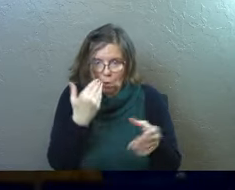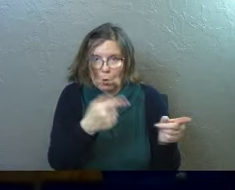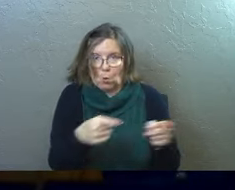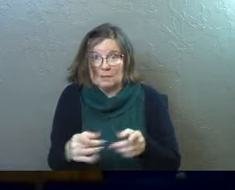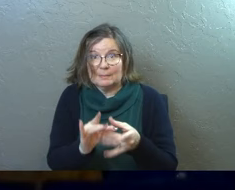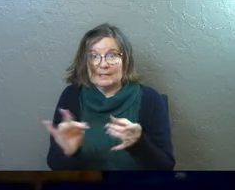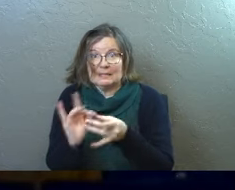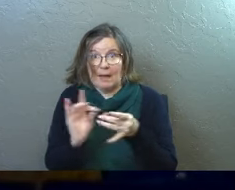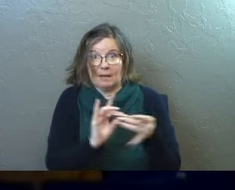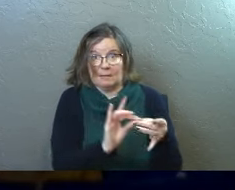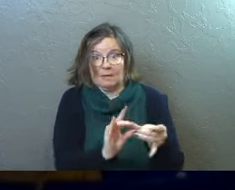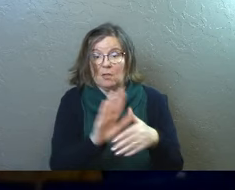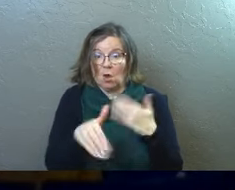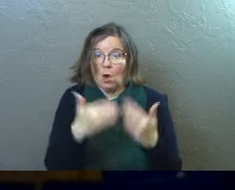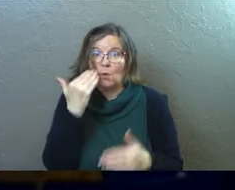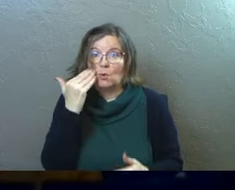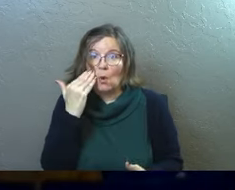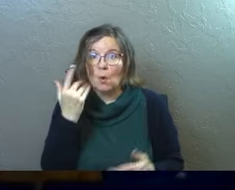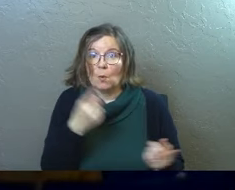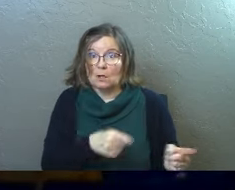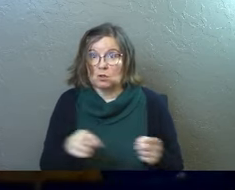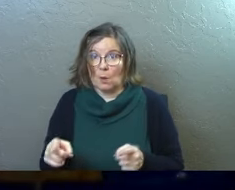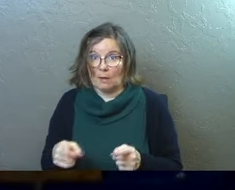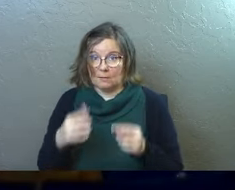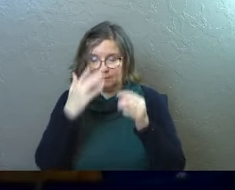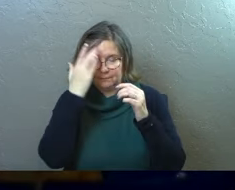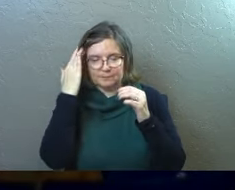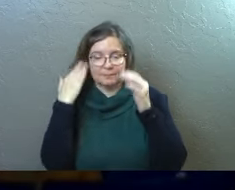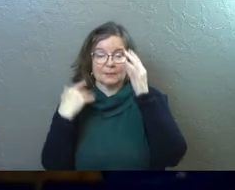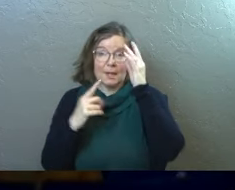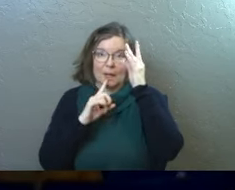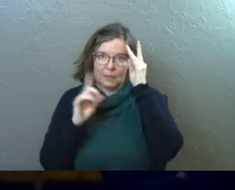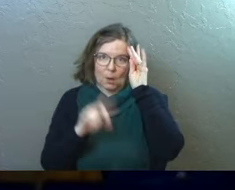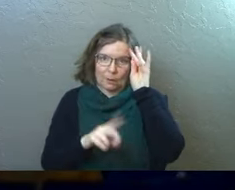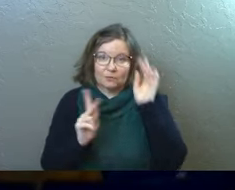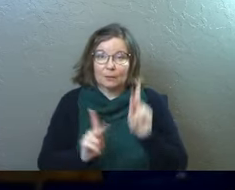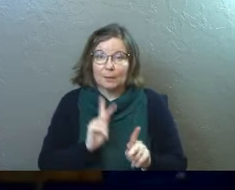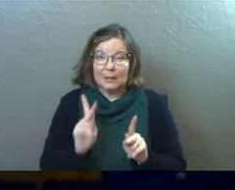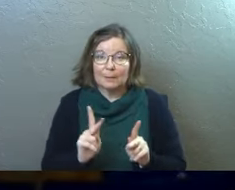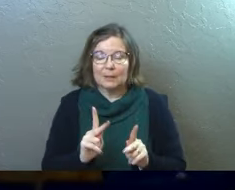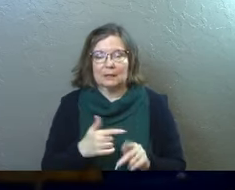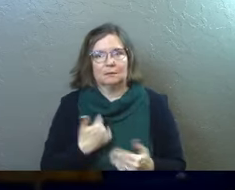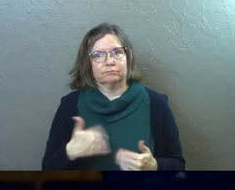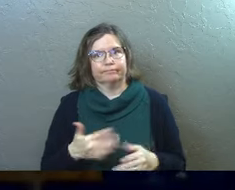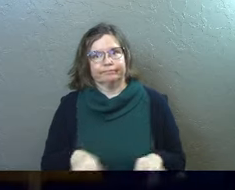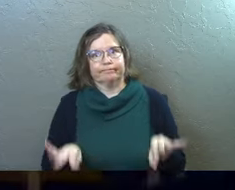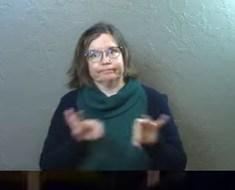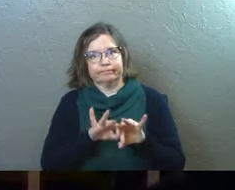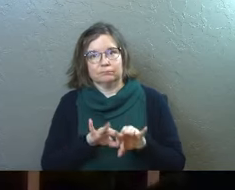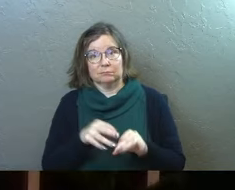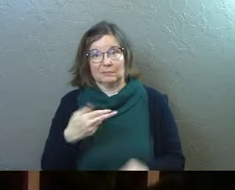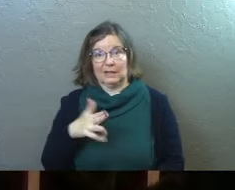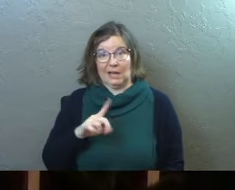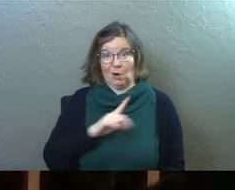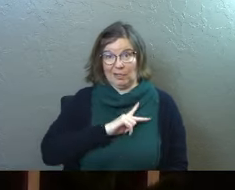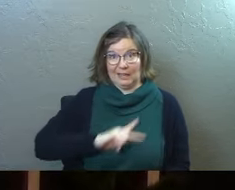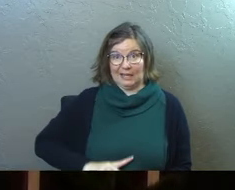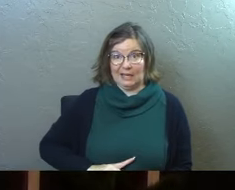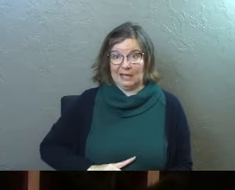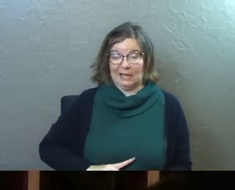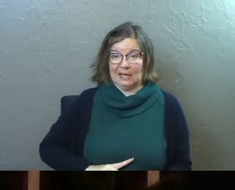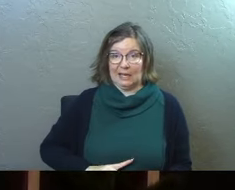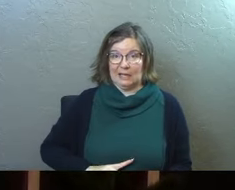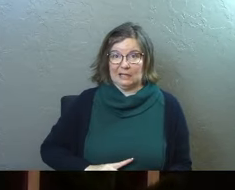what's being said. They all know what's going down. And the reaction from the people is pretty significant. Herod is troubled